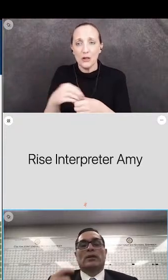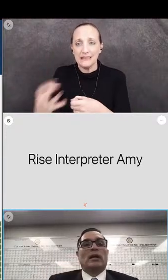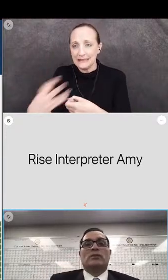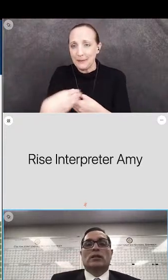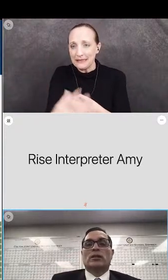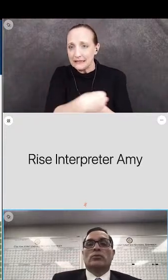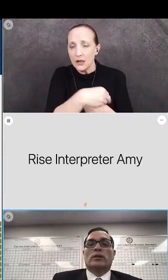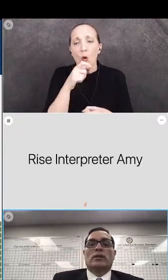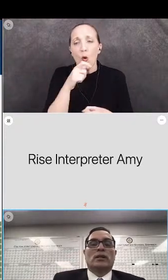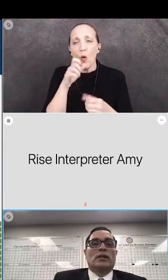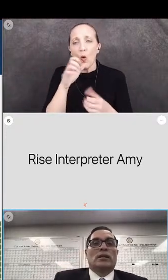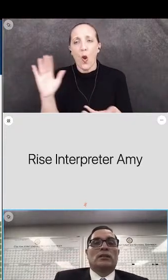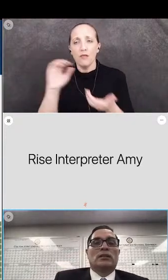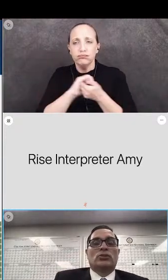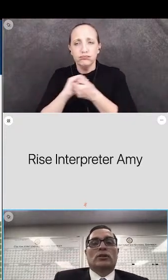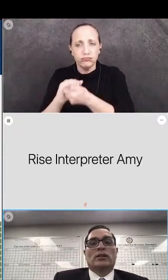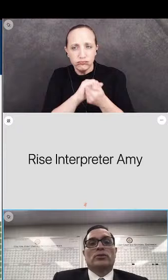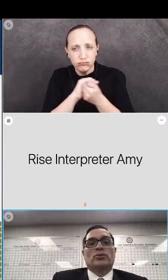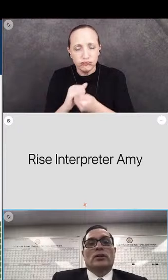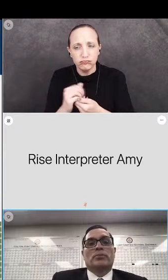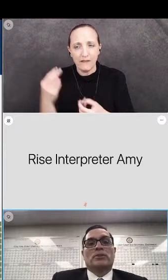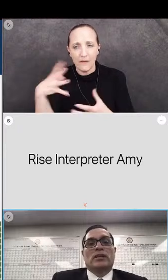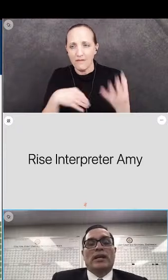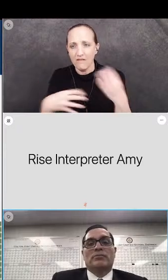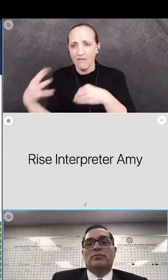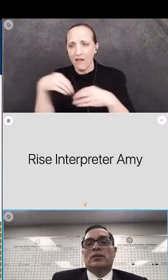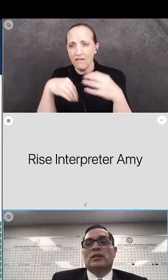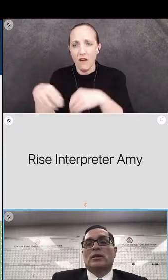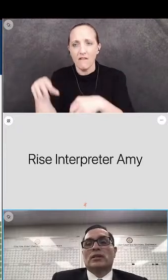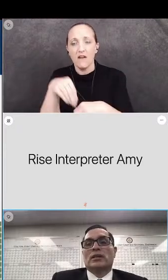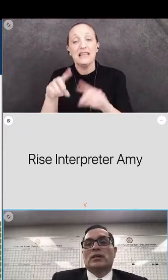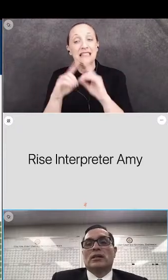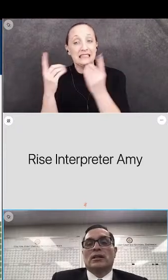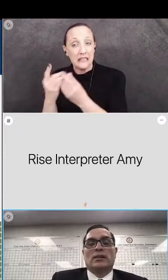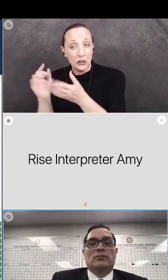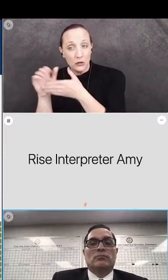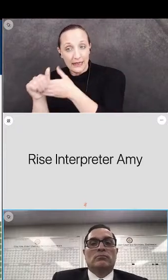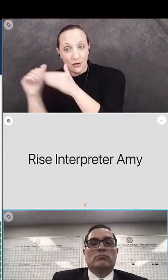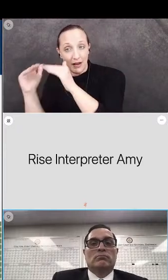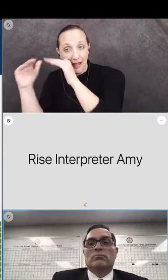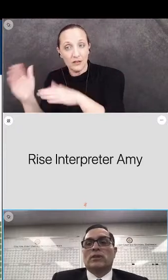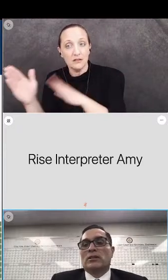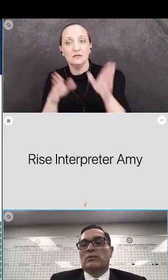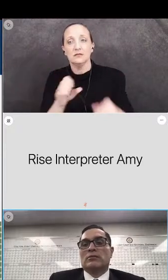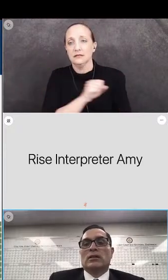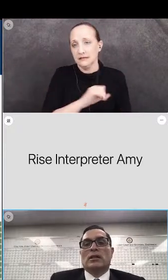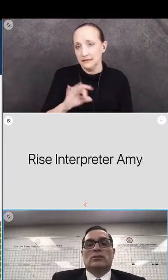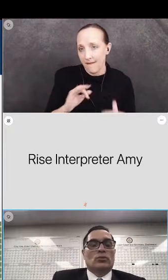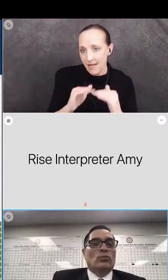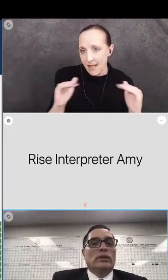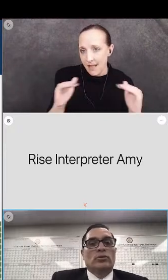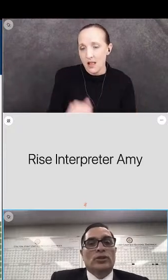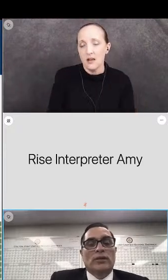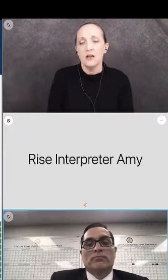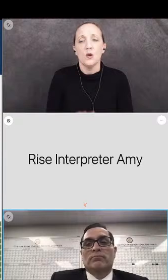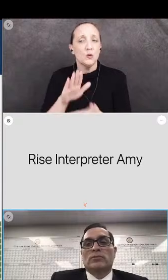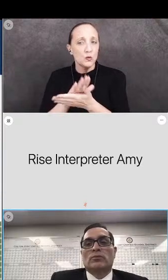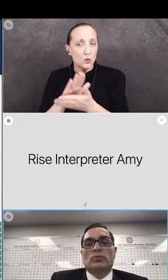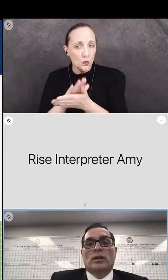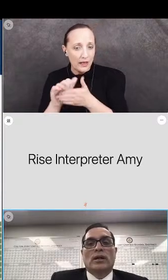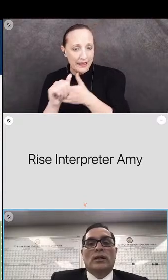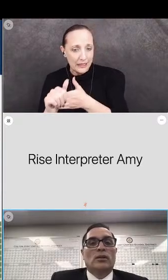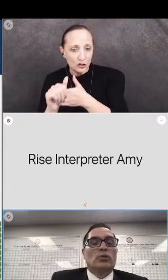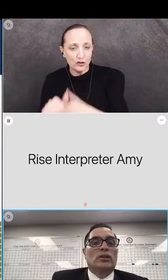We obviously included district leadership and staff and school leadership,